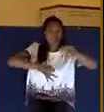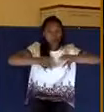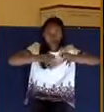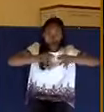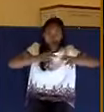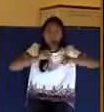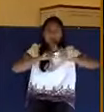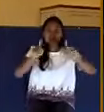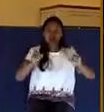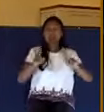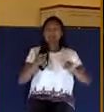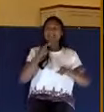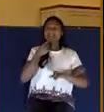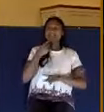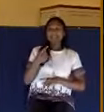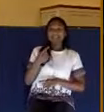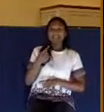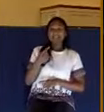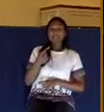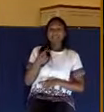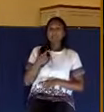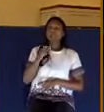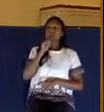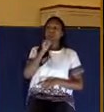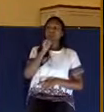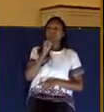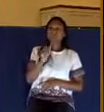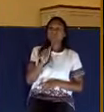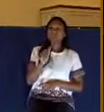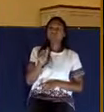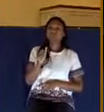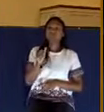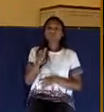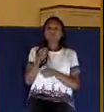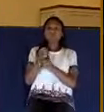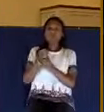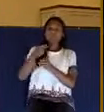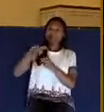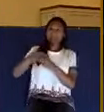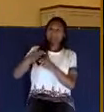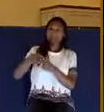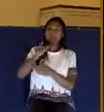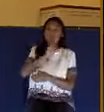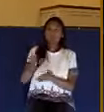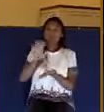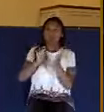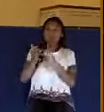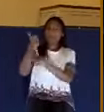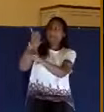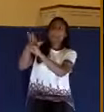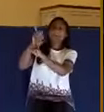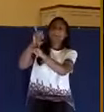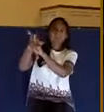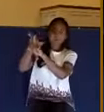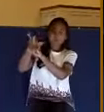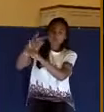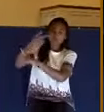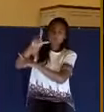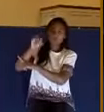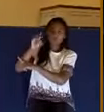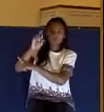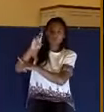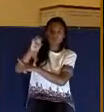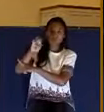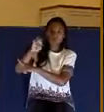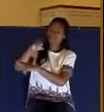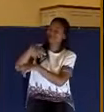Jesus, who is glory, capital G. He is glory. In other words, this is another